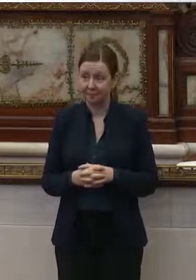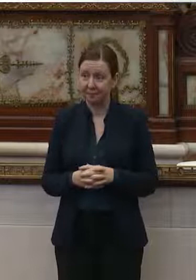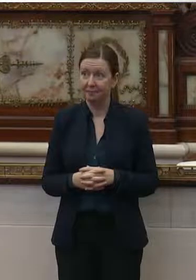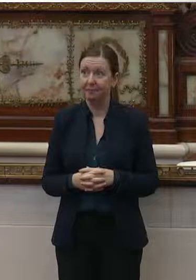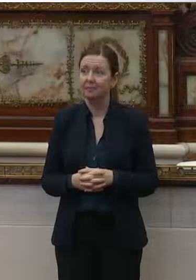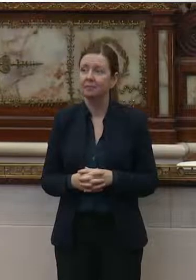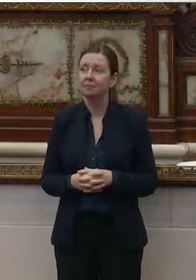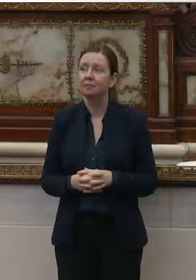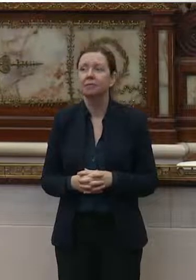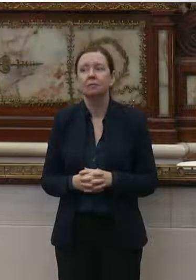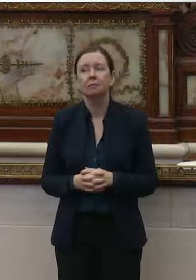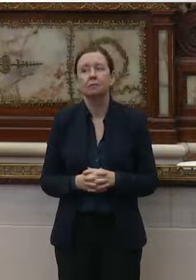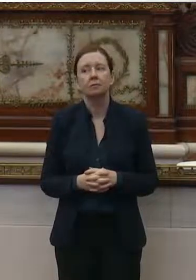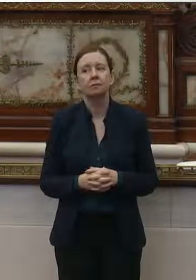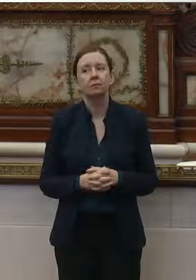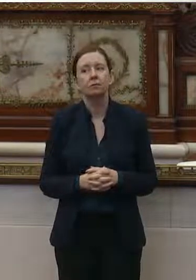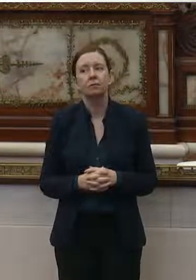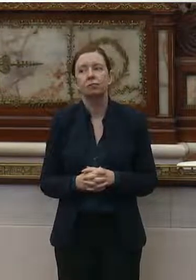Um,